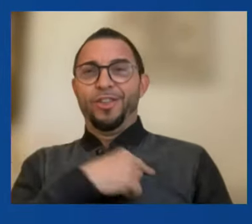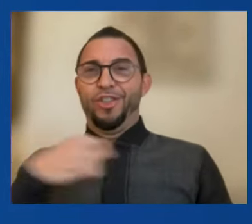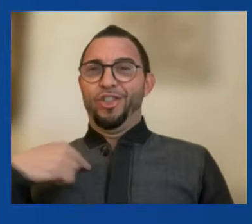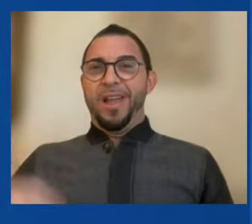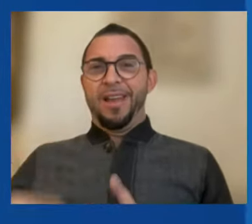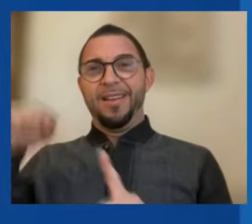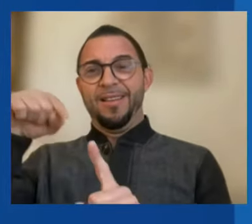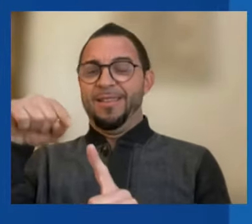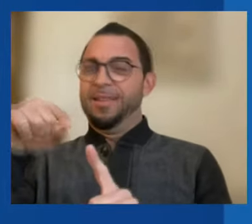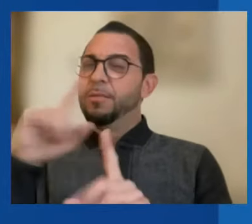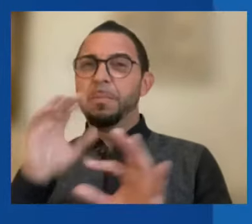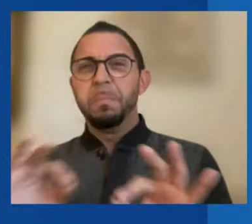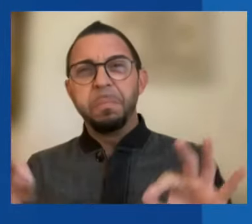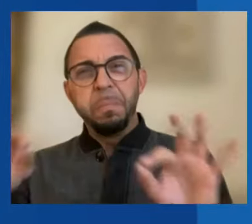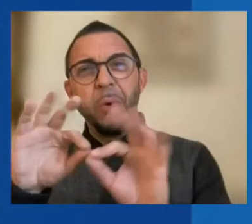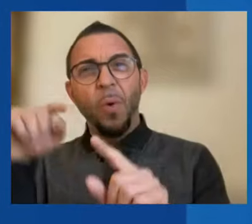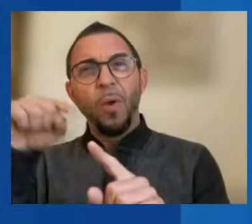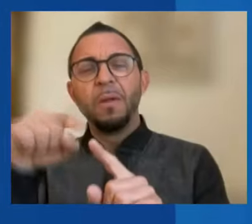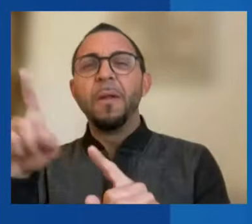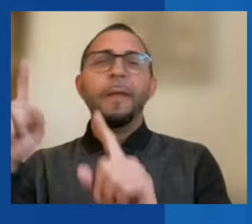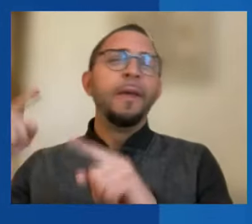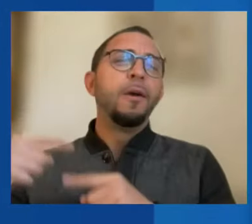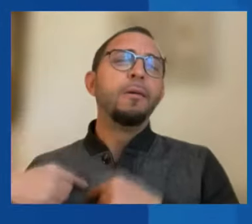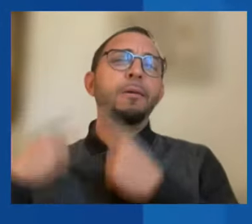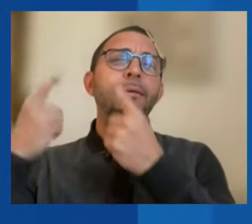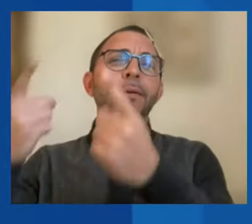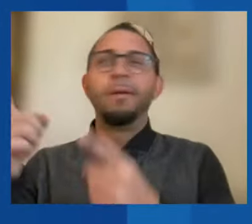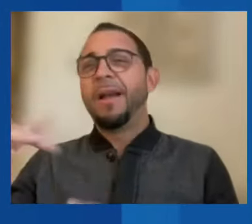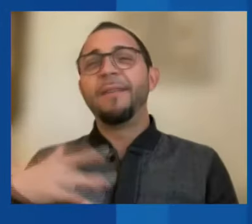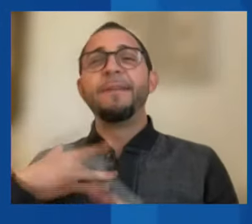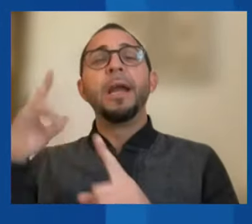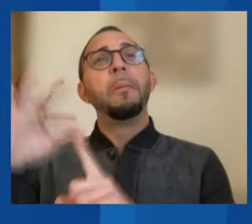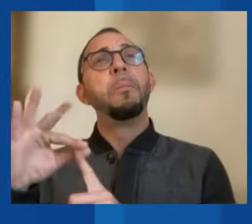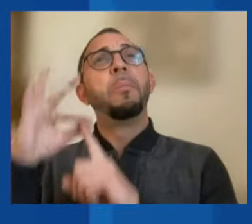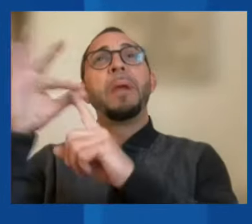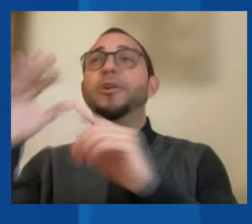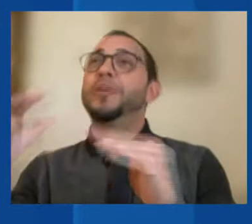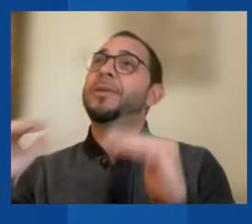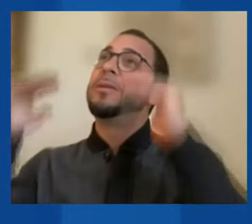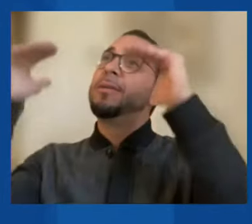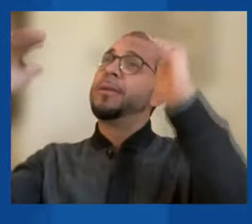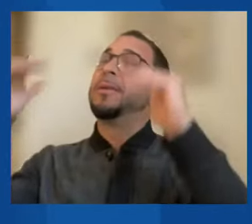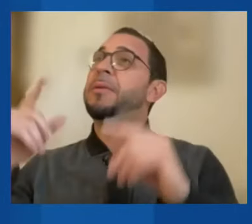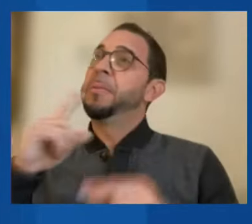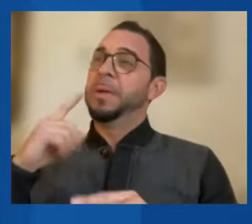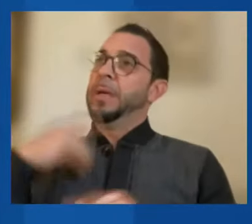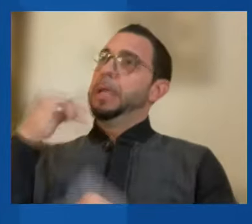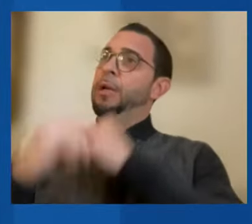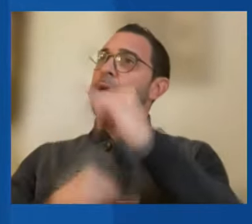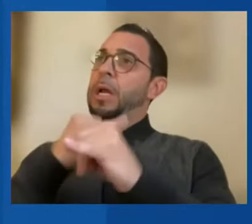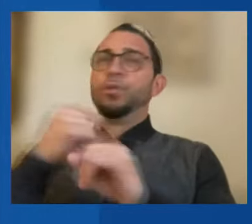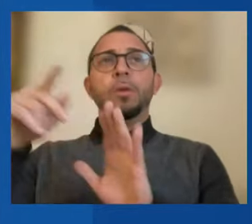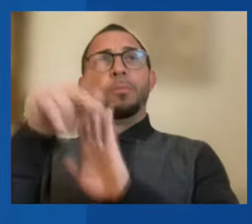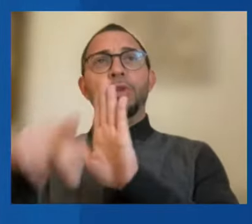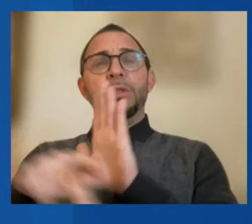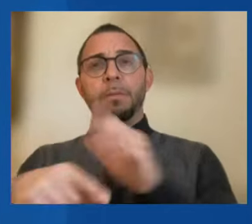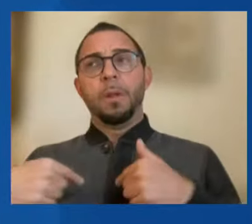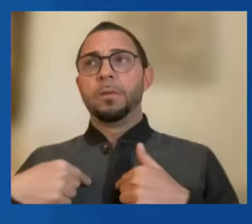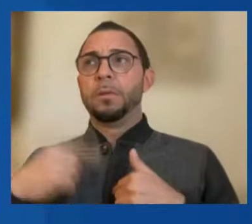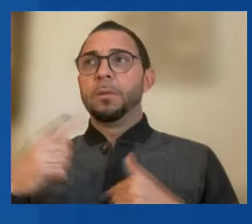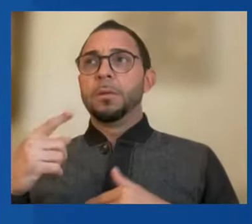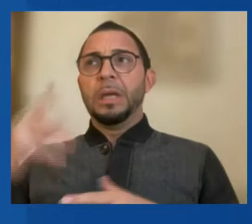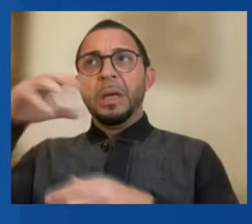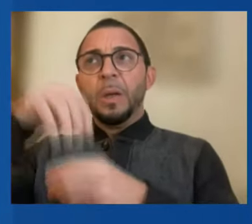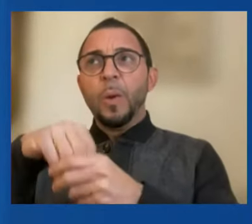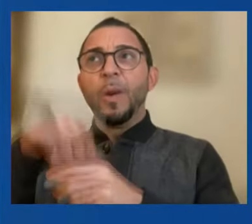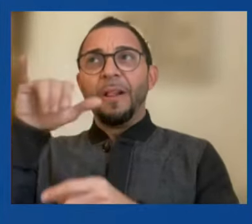has long claimed to hold sacrosanct key international principles, including those enshrined in the